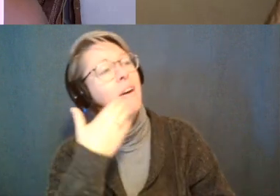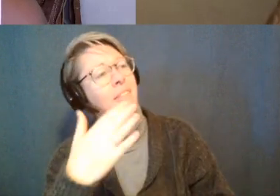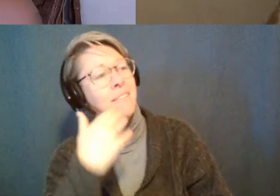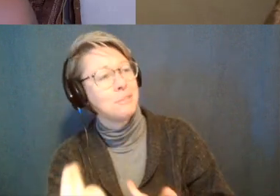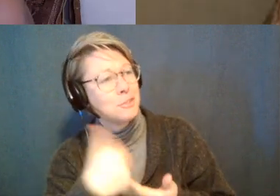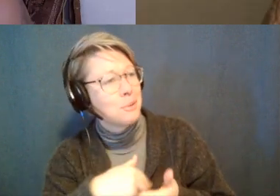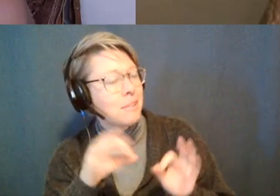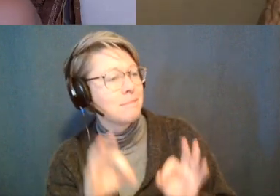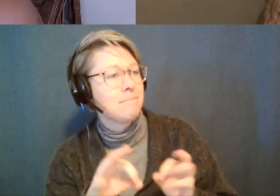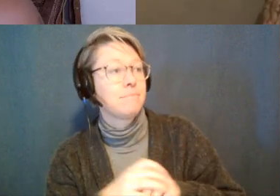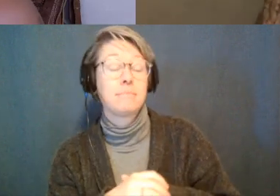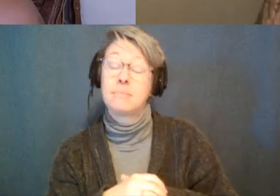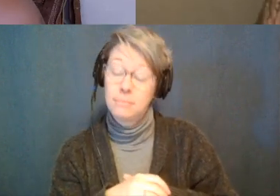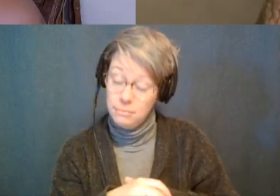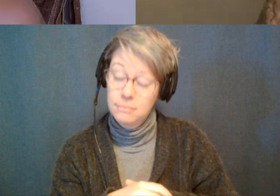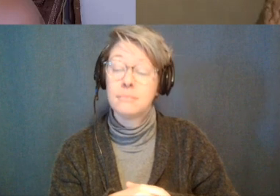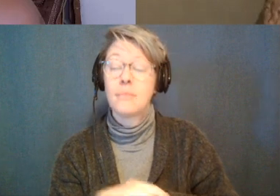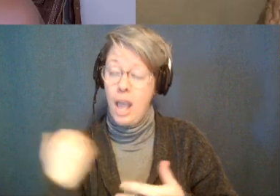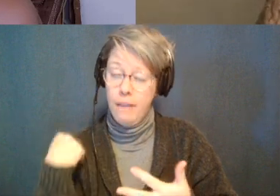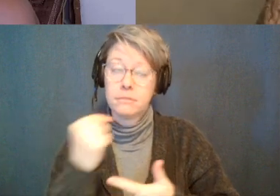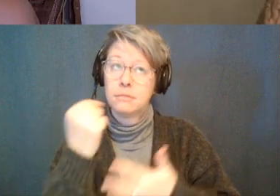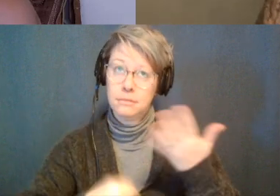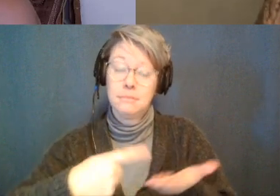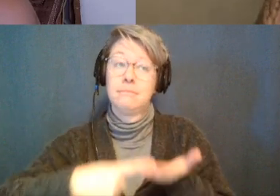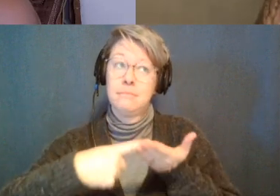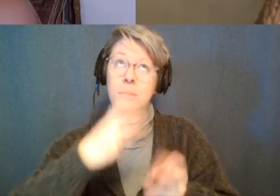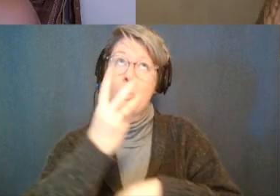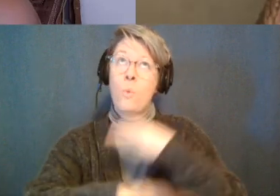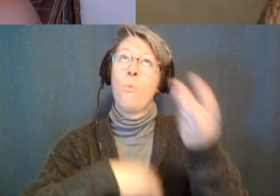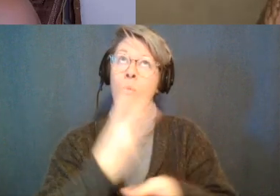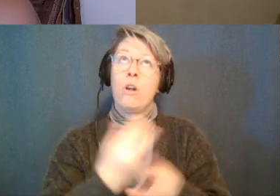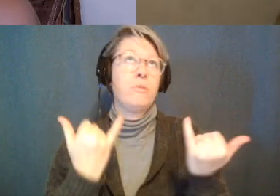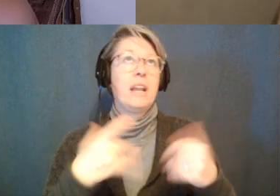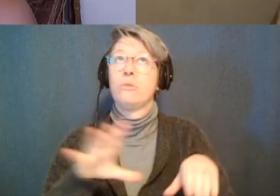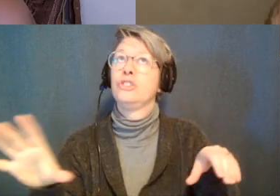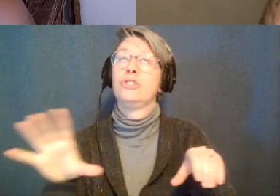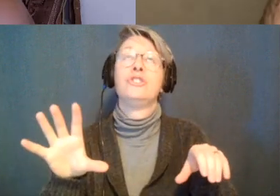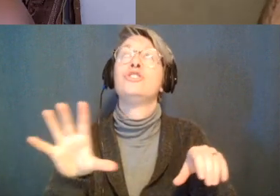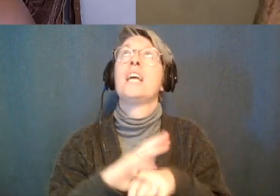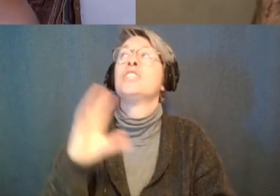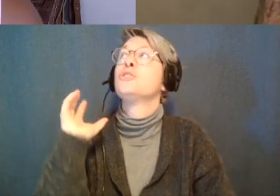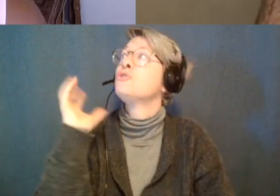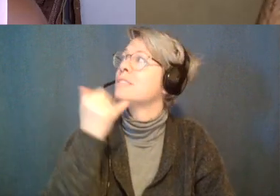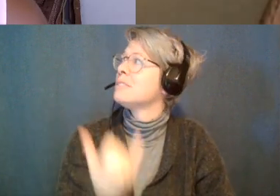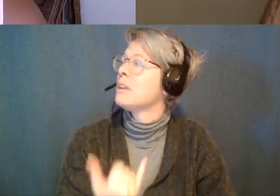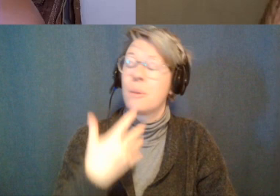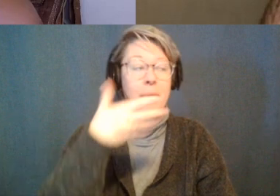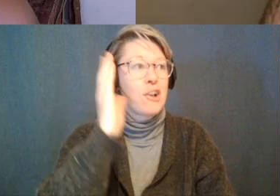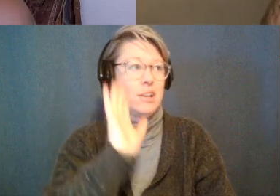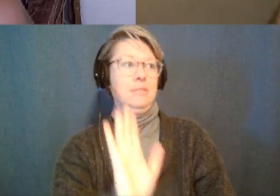and there's definitely a lot to talk about when we talk about the world because shit is crazy right now oh my god